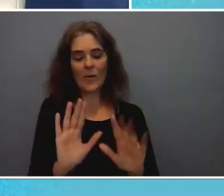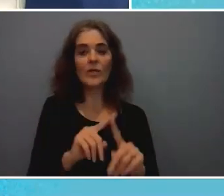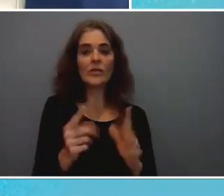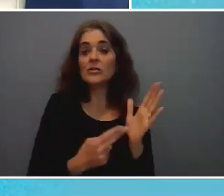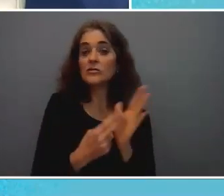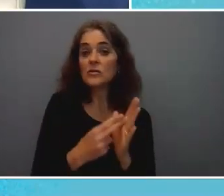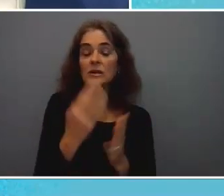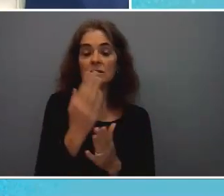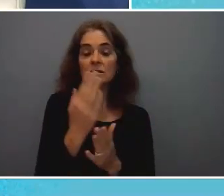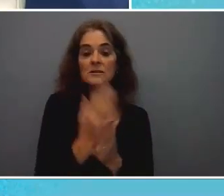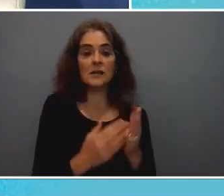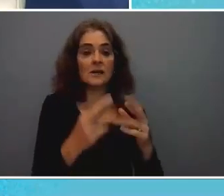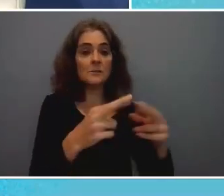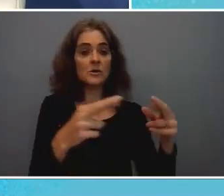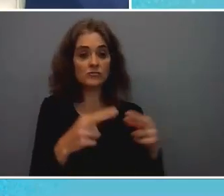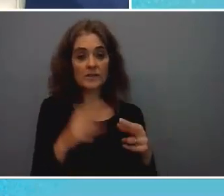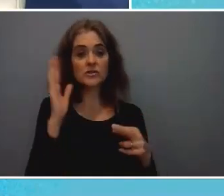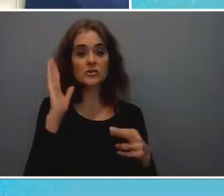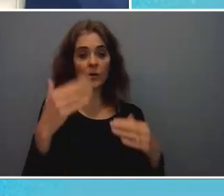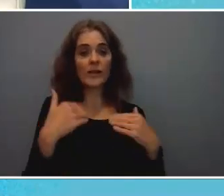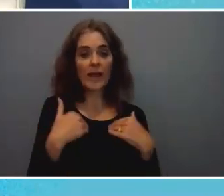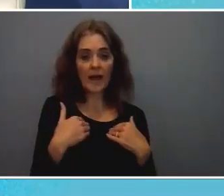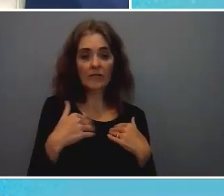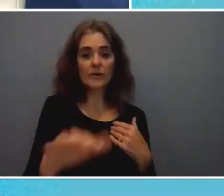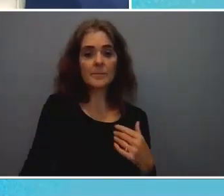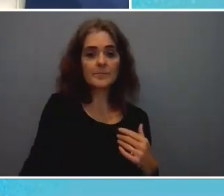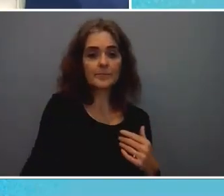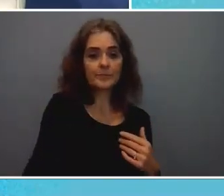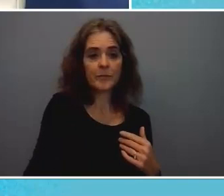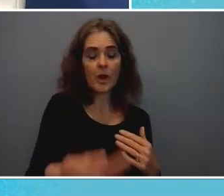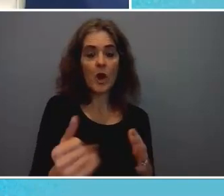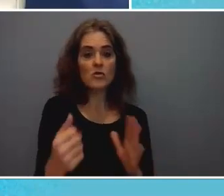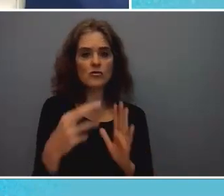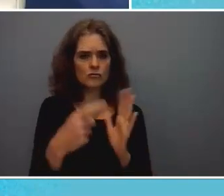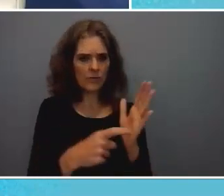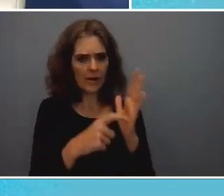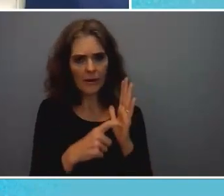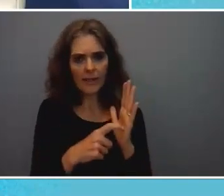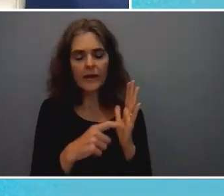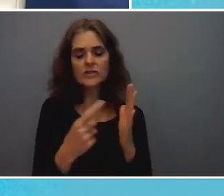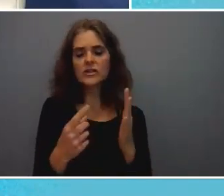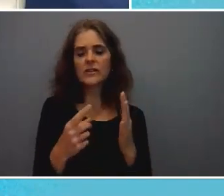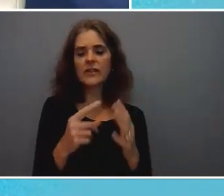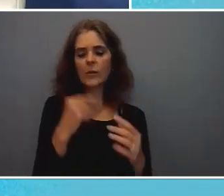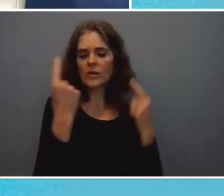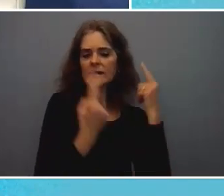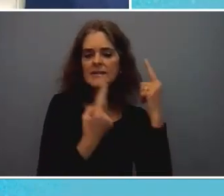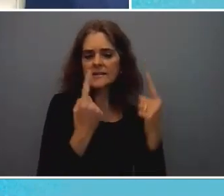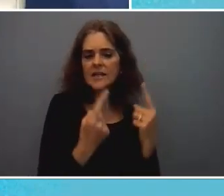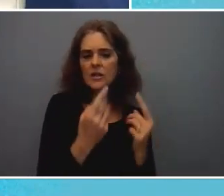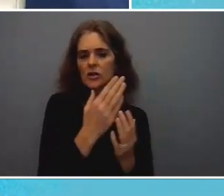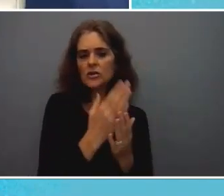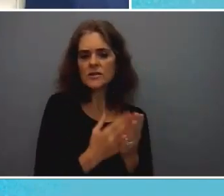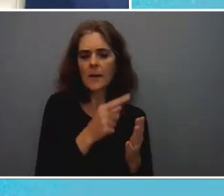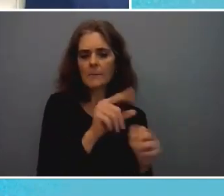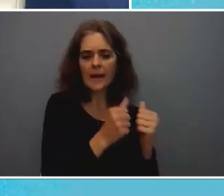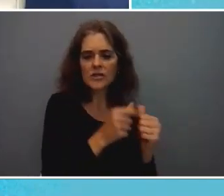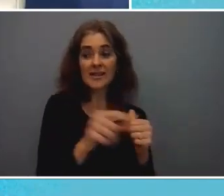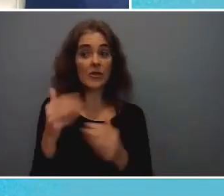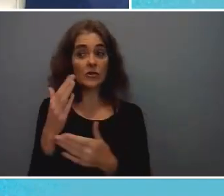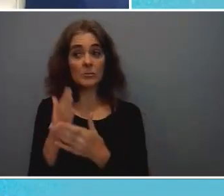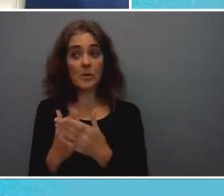will have regulation that does take into account agency and other parts of the world won't have those same